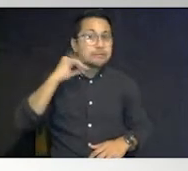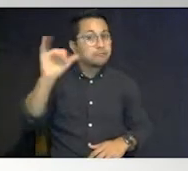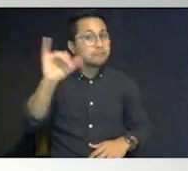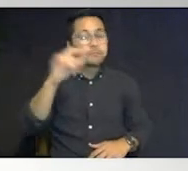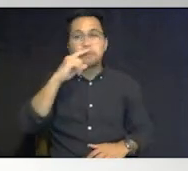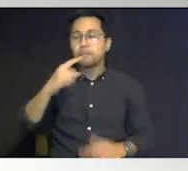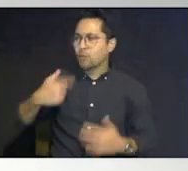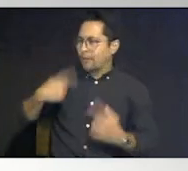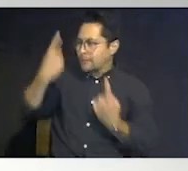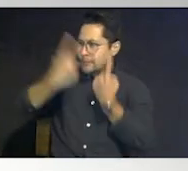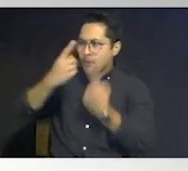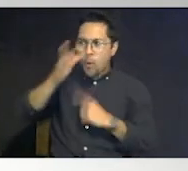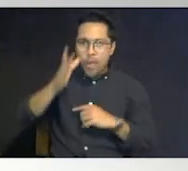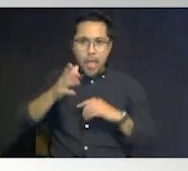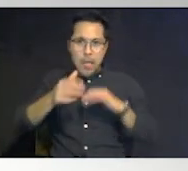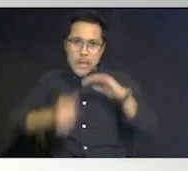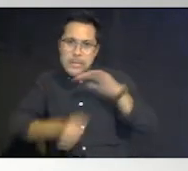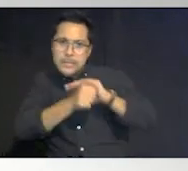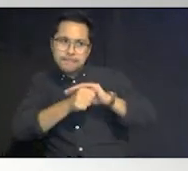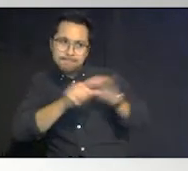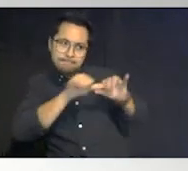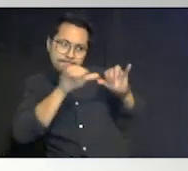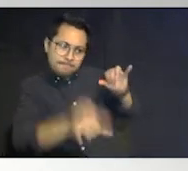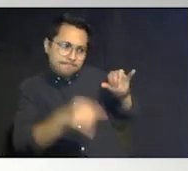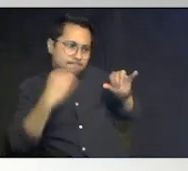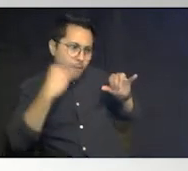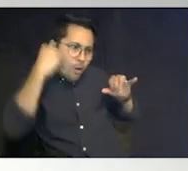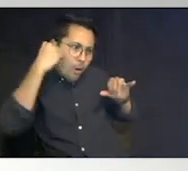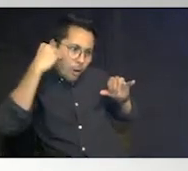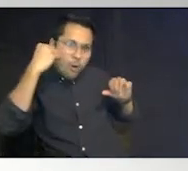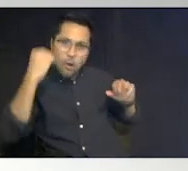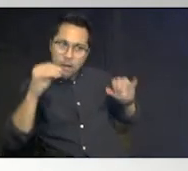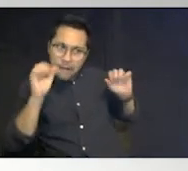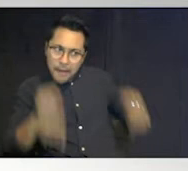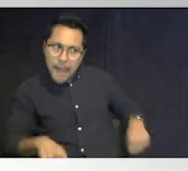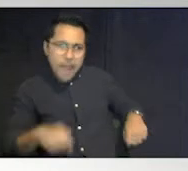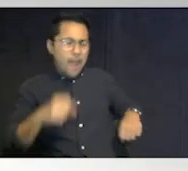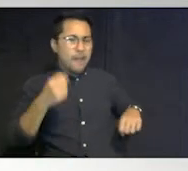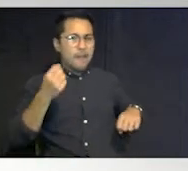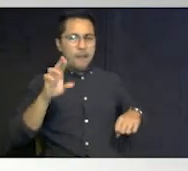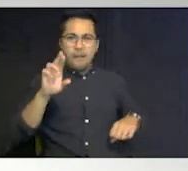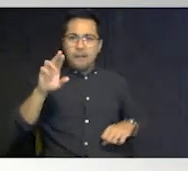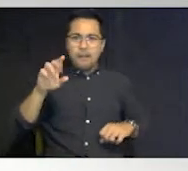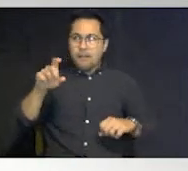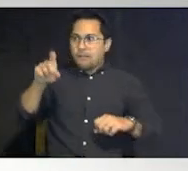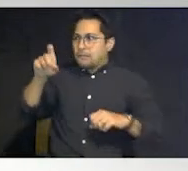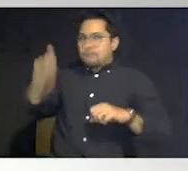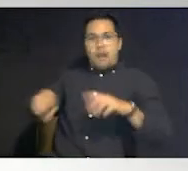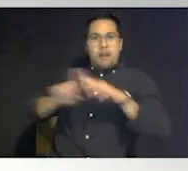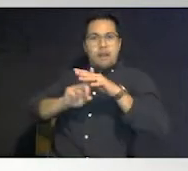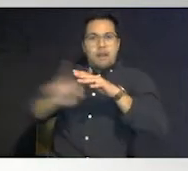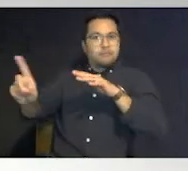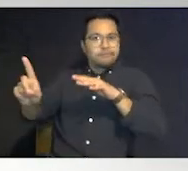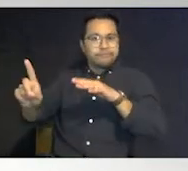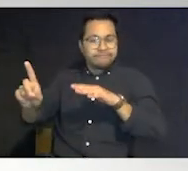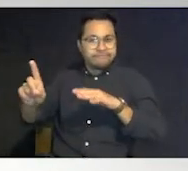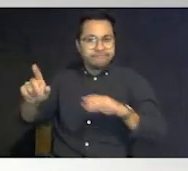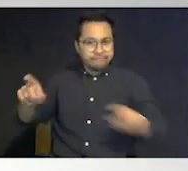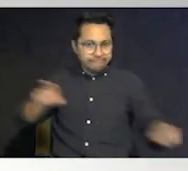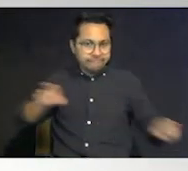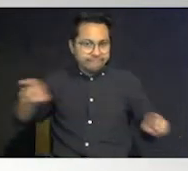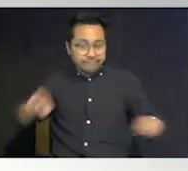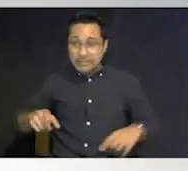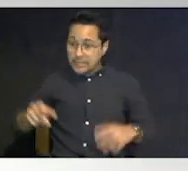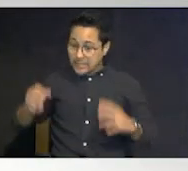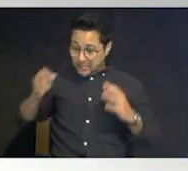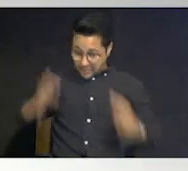shelter at home whether we're going to be able to stay in our in the comfort of our home or whether we're going to evacuate and deciding to